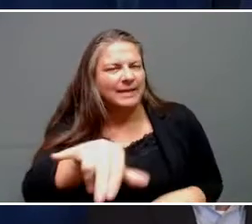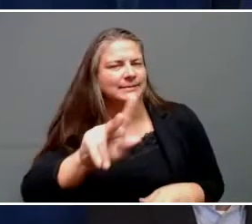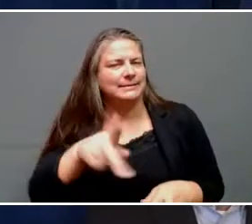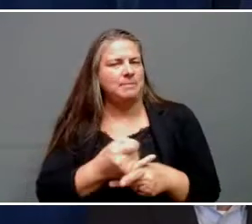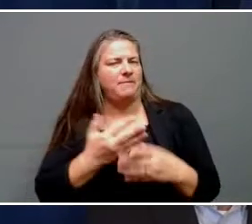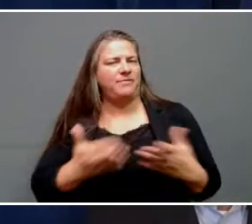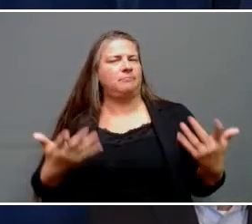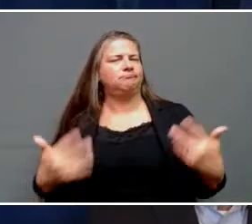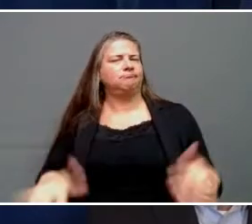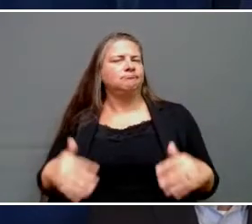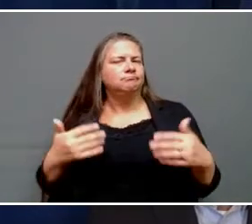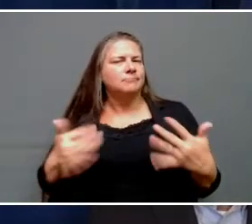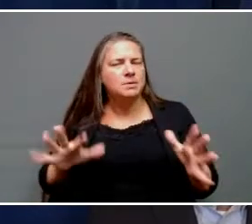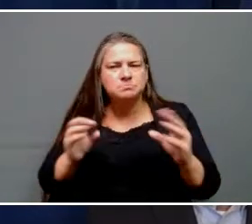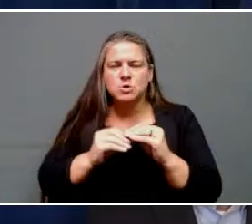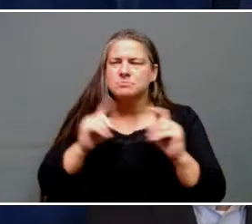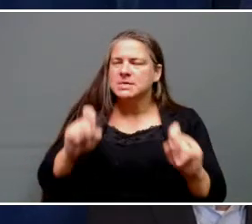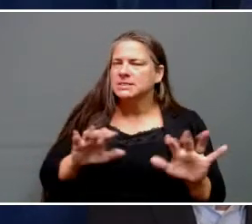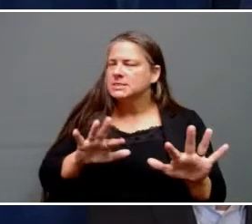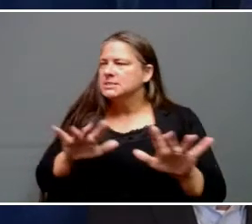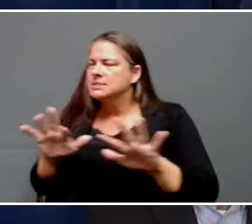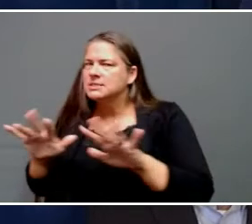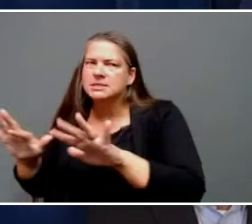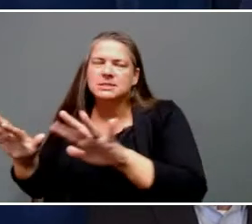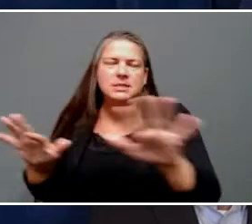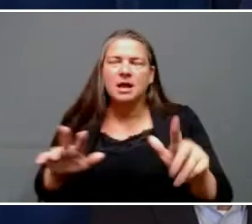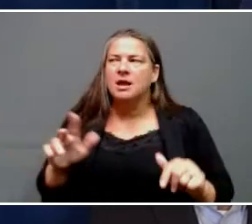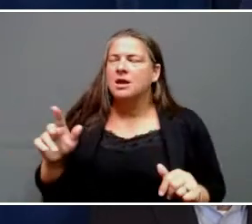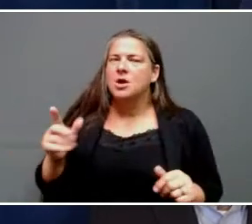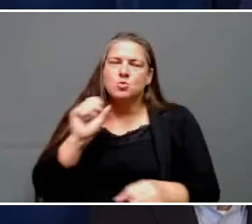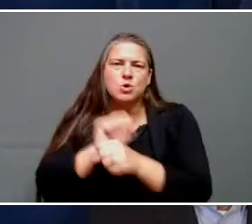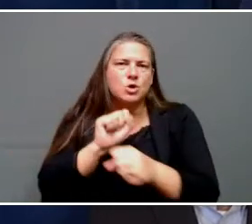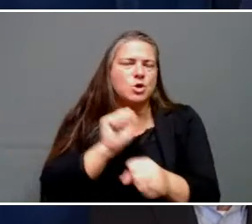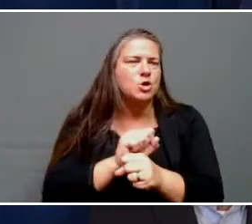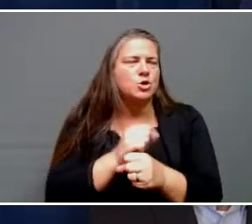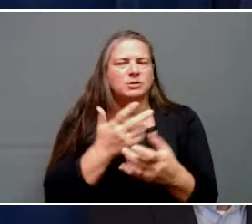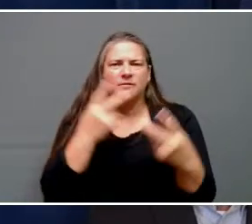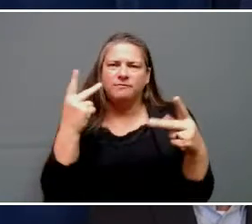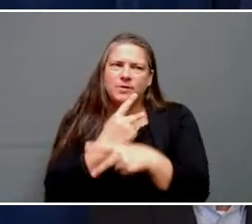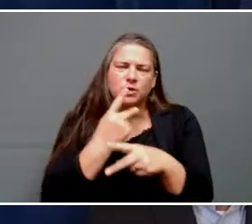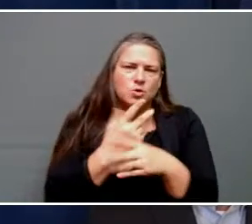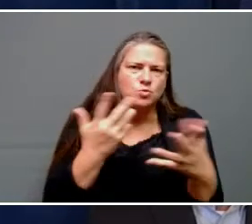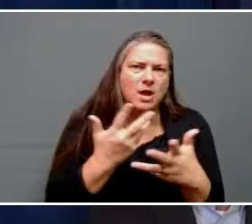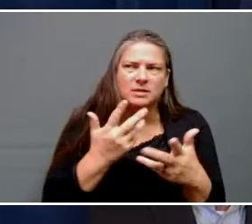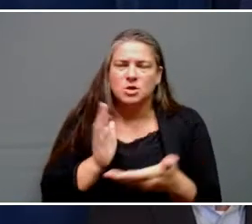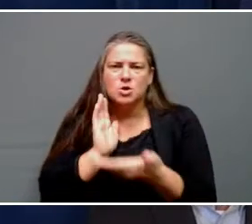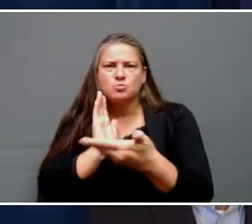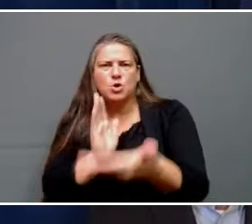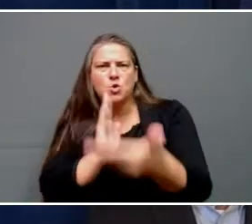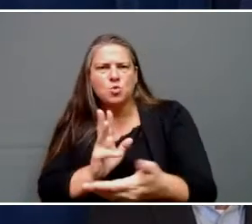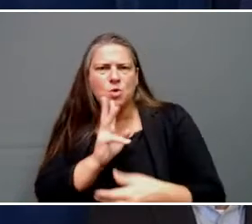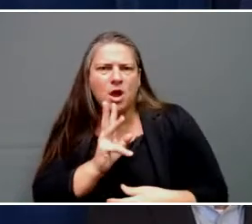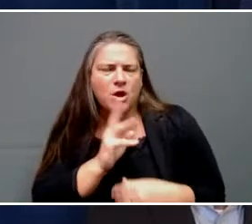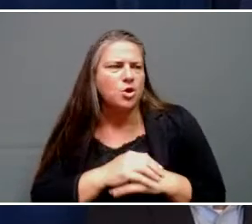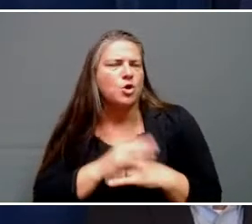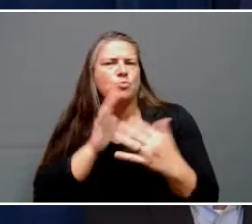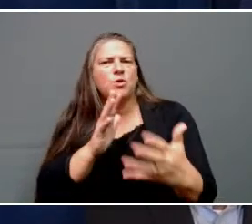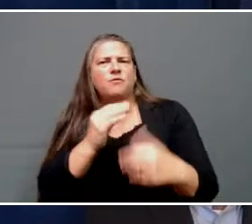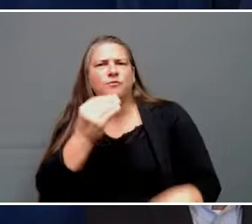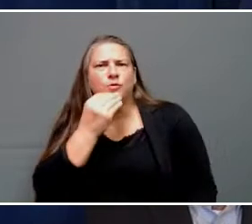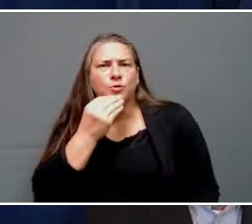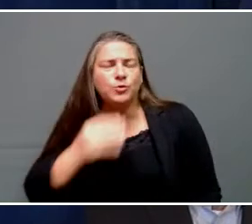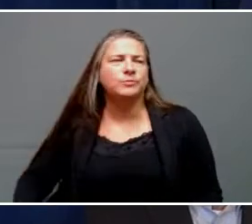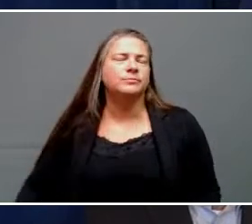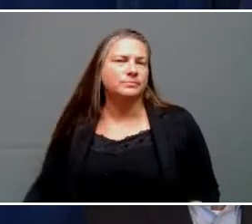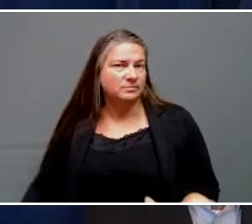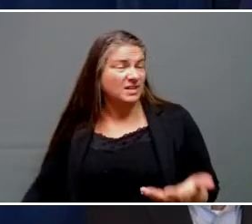there on the ground, taking other colleagues there, working, delivering water supplies and food because certain areas were totally cut